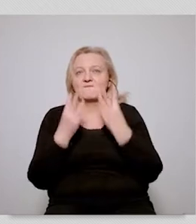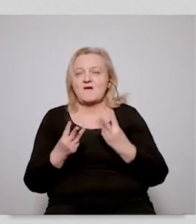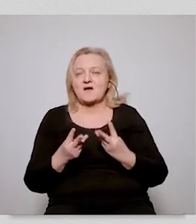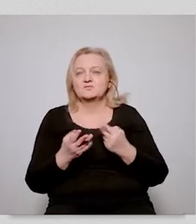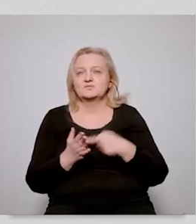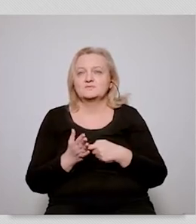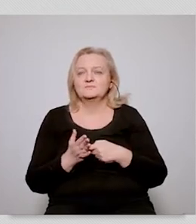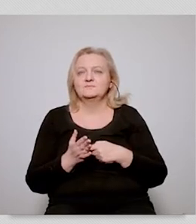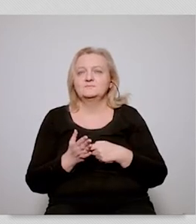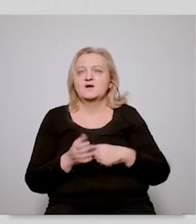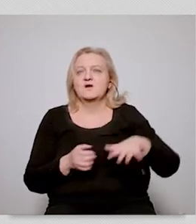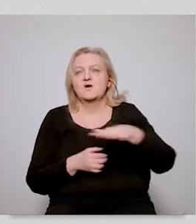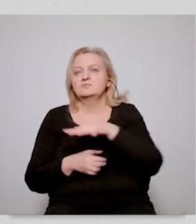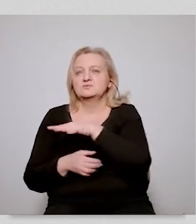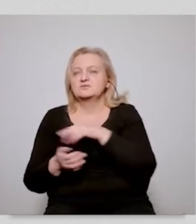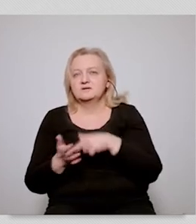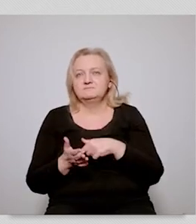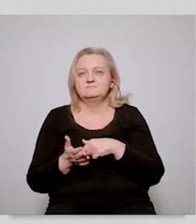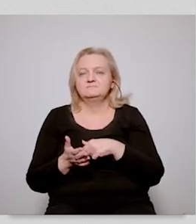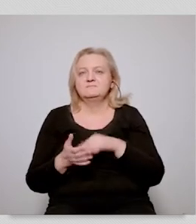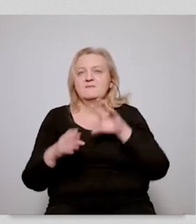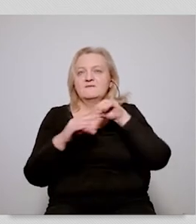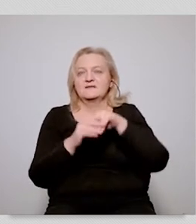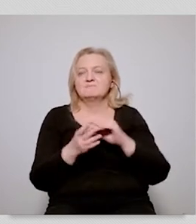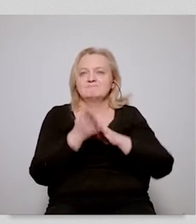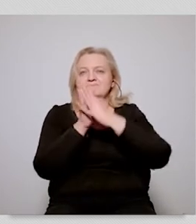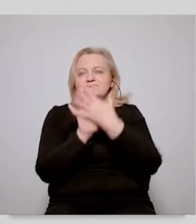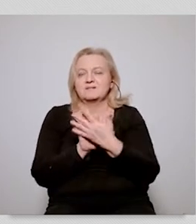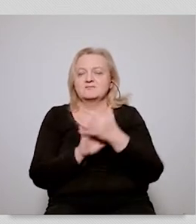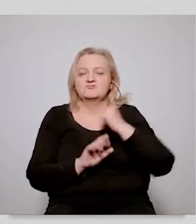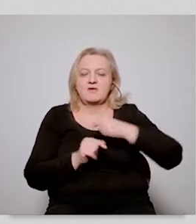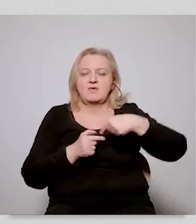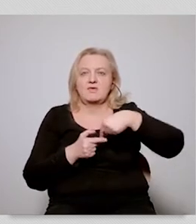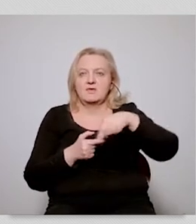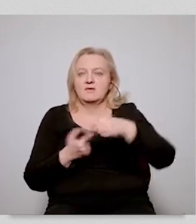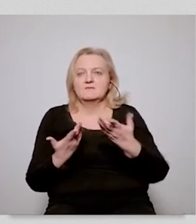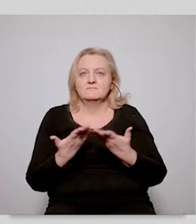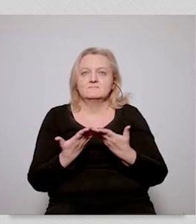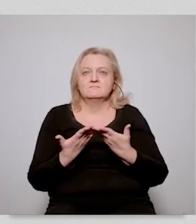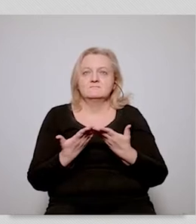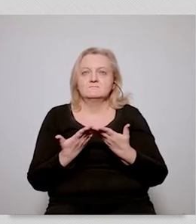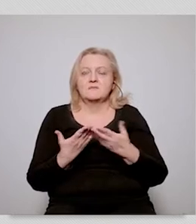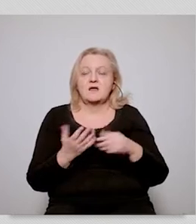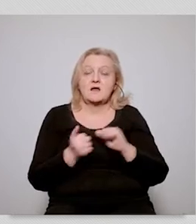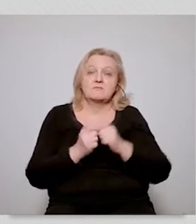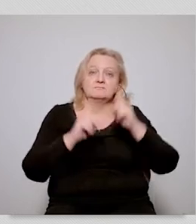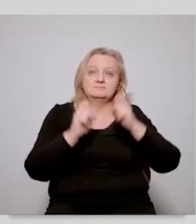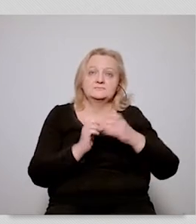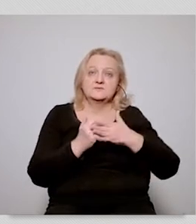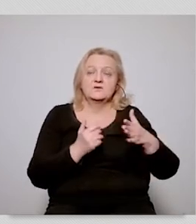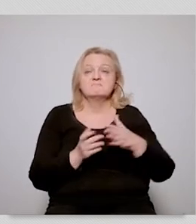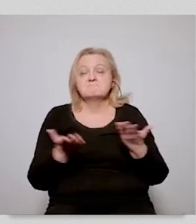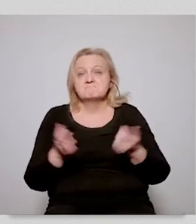and my question to joanna is so which areas of the just of transition do you identify